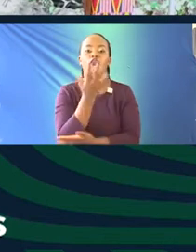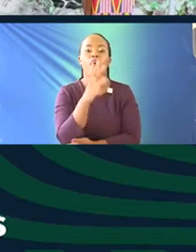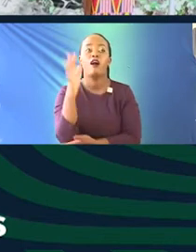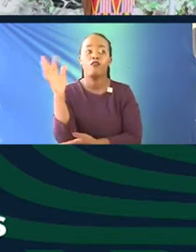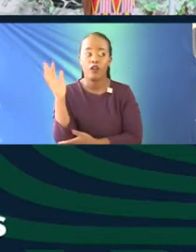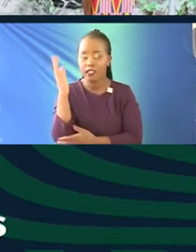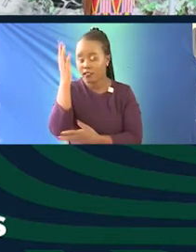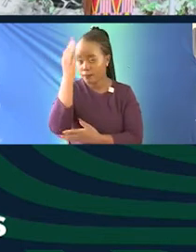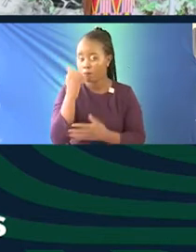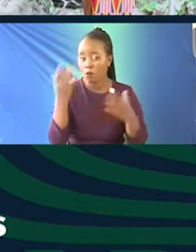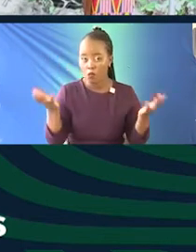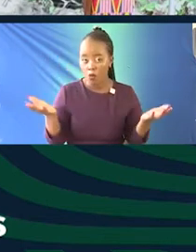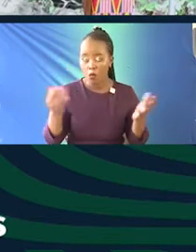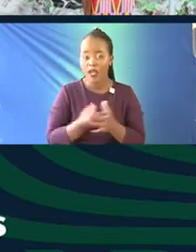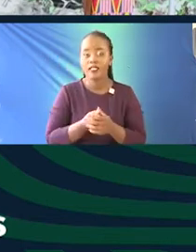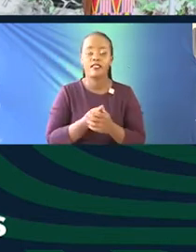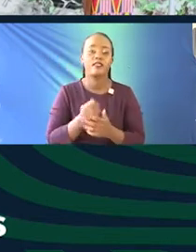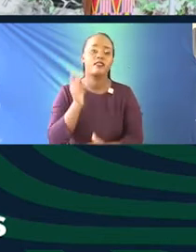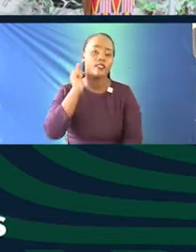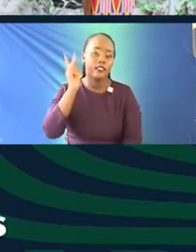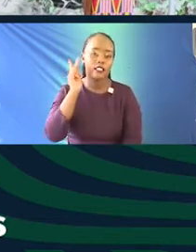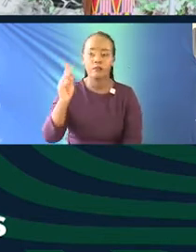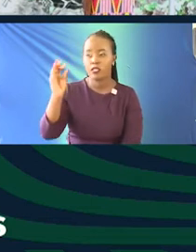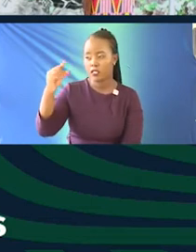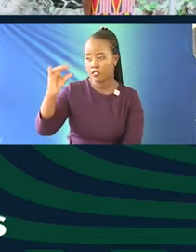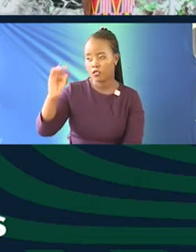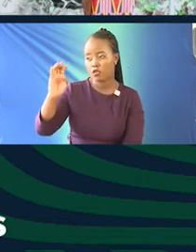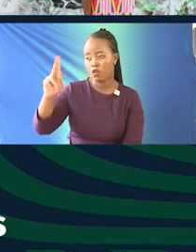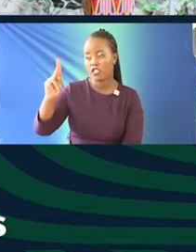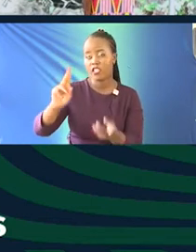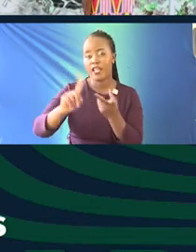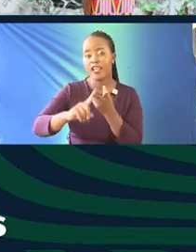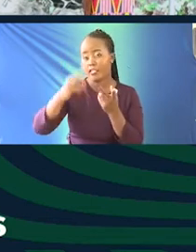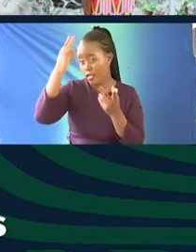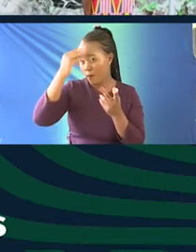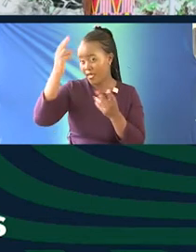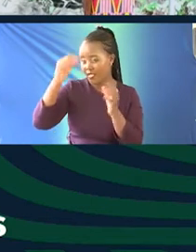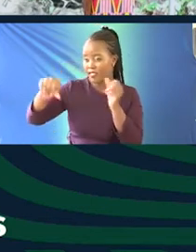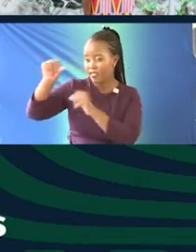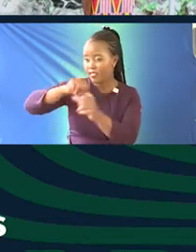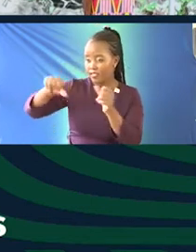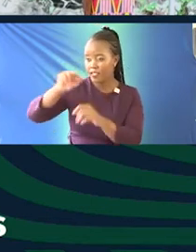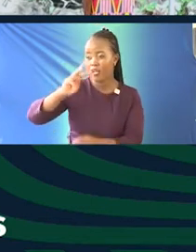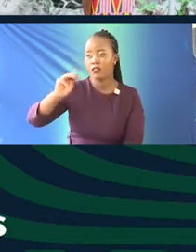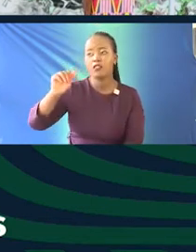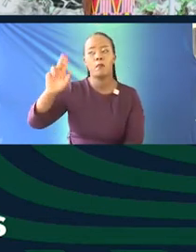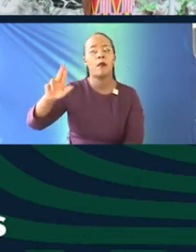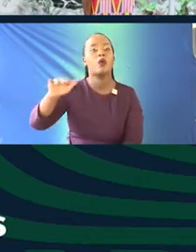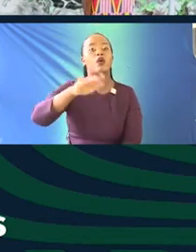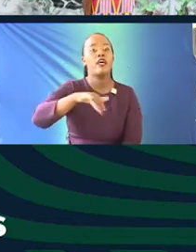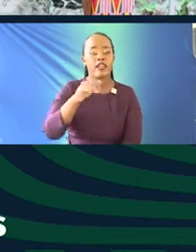have decided to take on... Remember that Kipsigis, Ogiek, and Masai, they surround the Mao complex, right? So if these